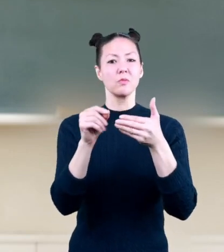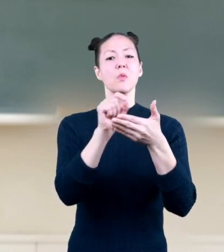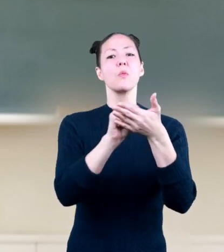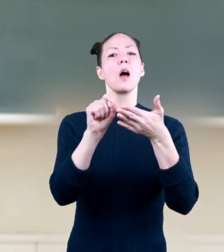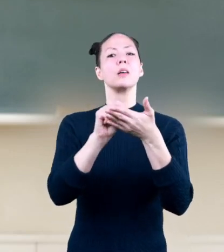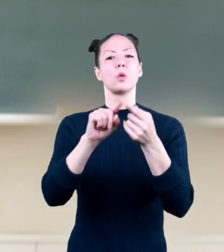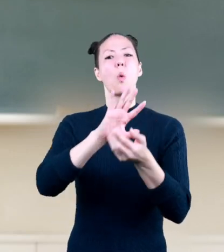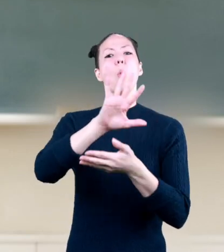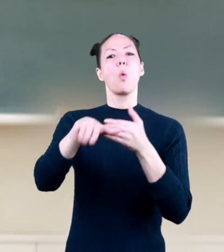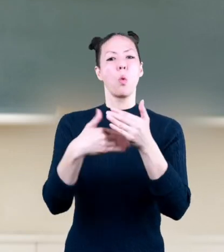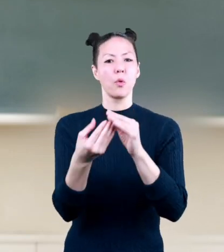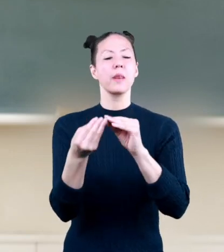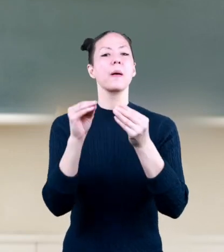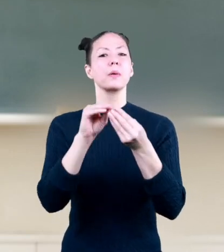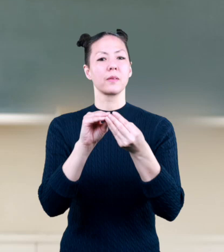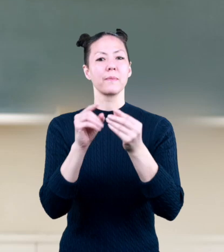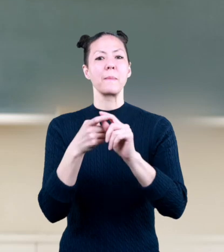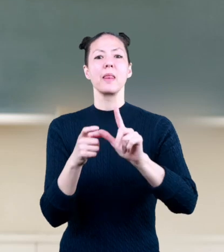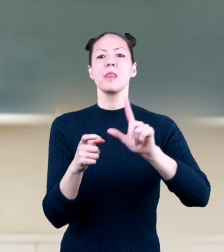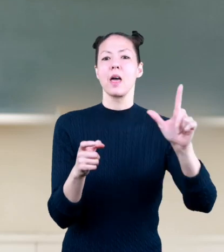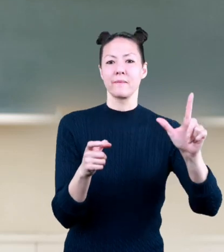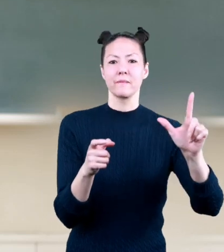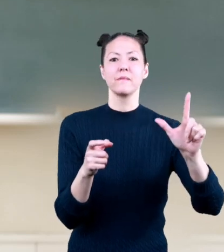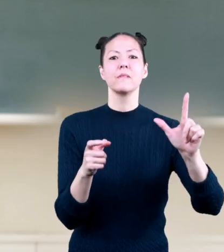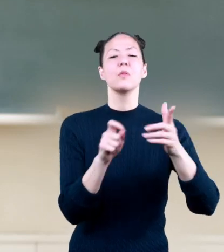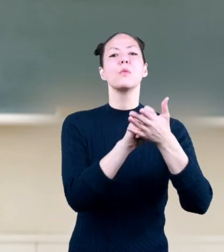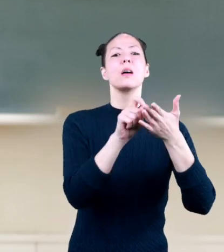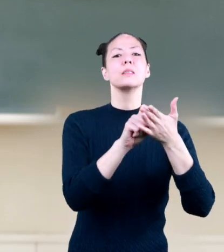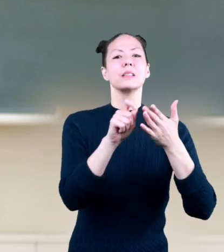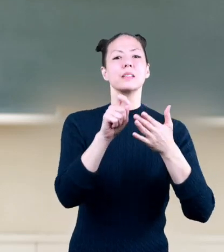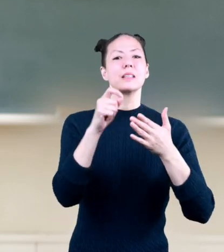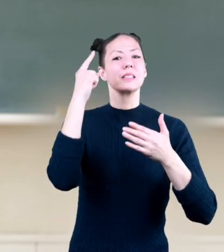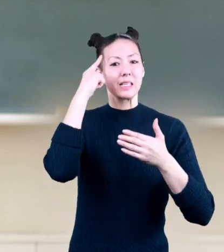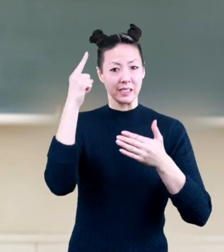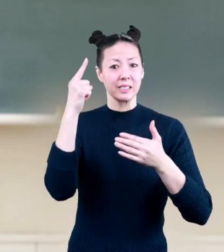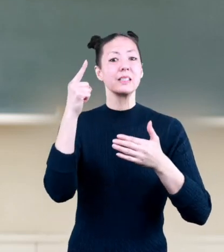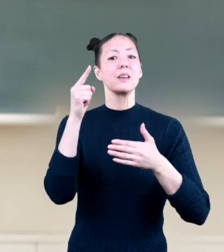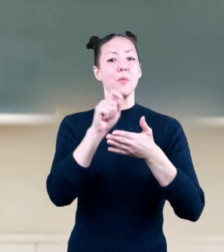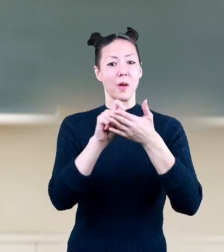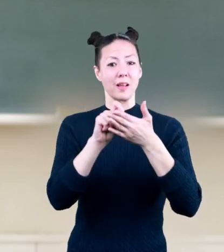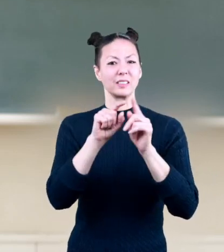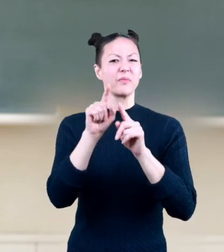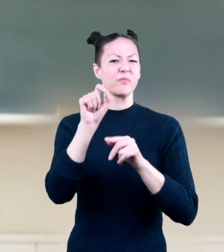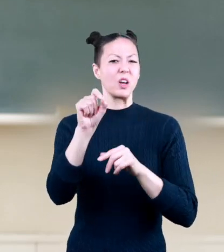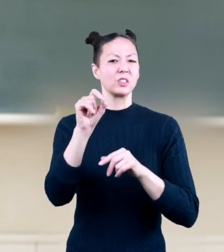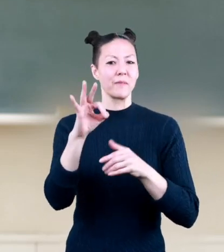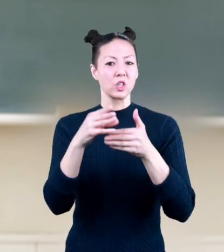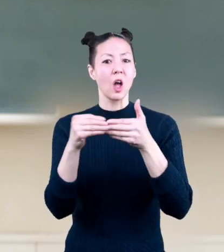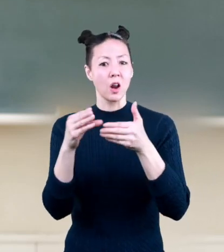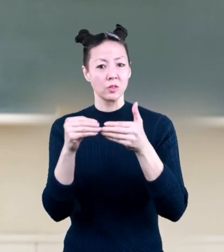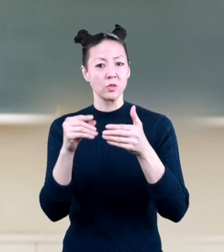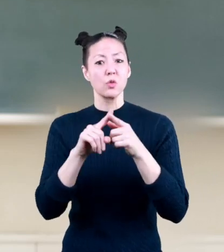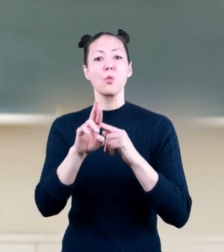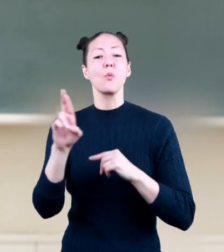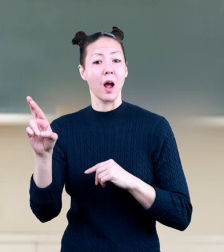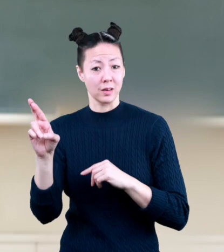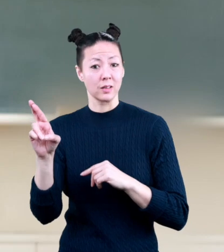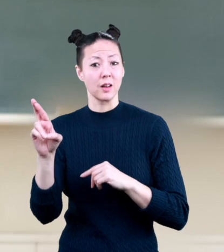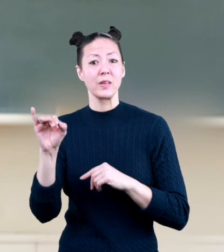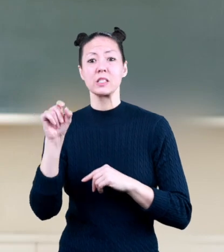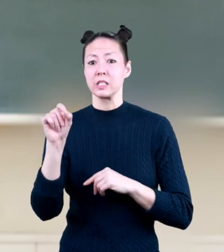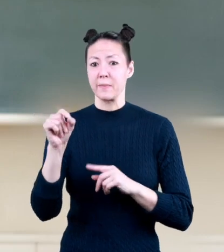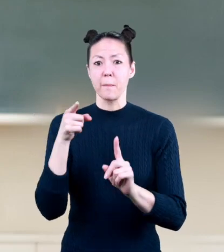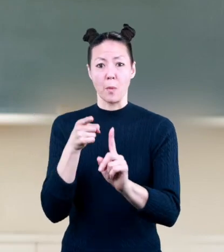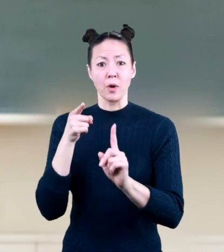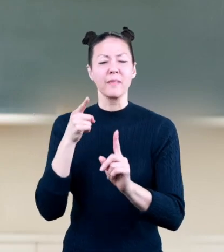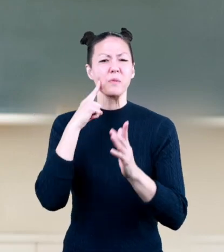dollars will be written as the whole number to the left of the decimal and the cents will be written as a fraction of a dollar to the right of